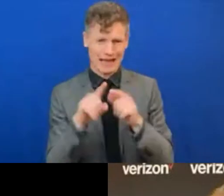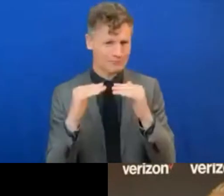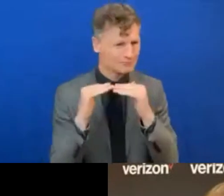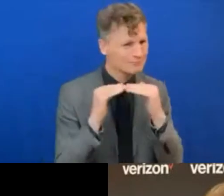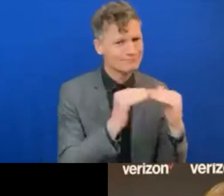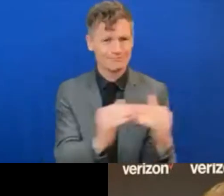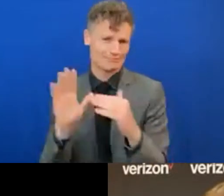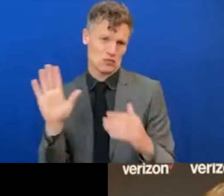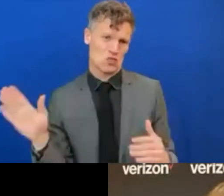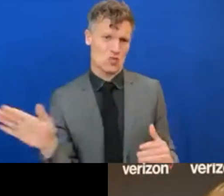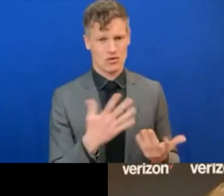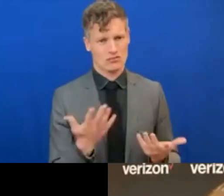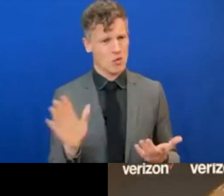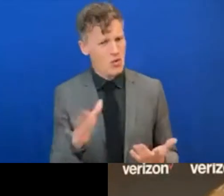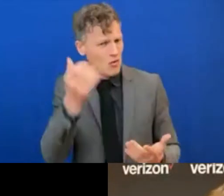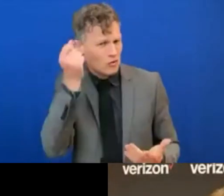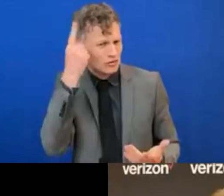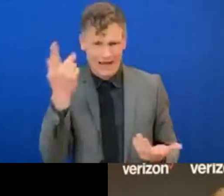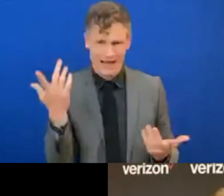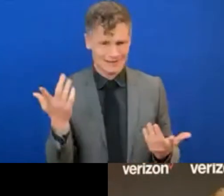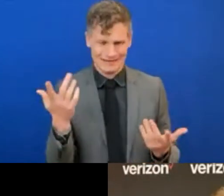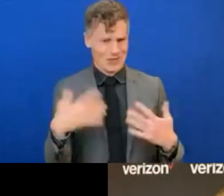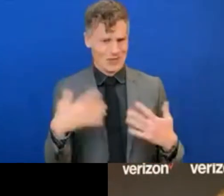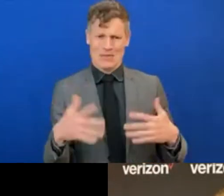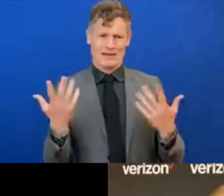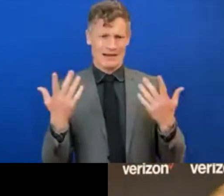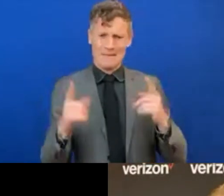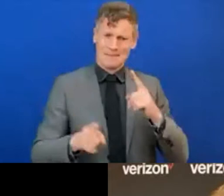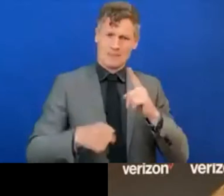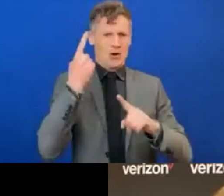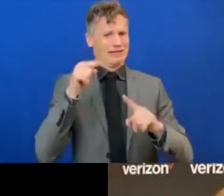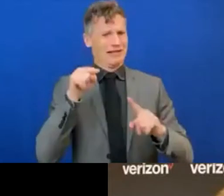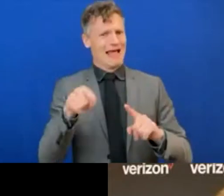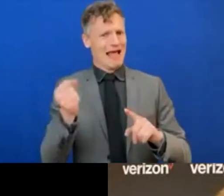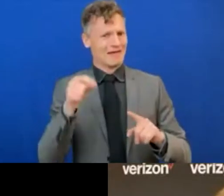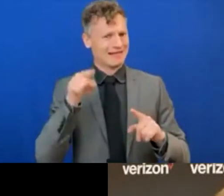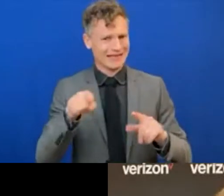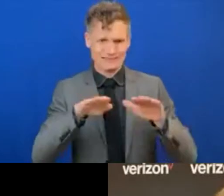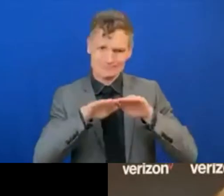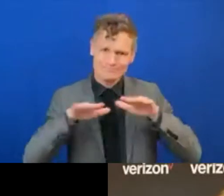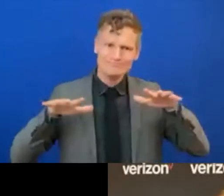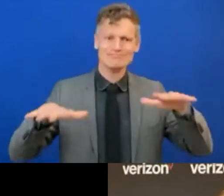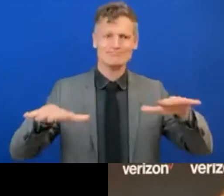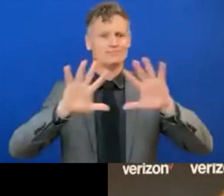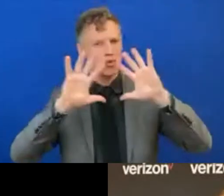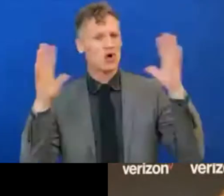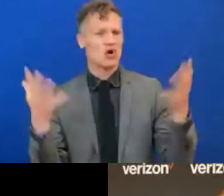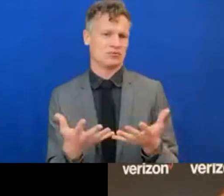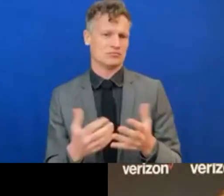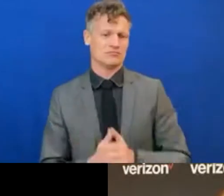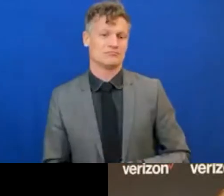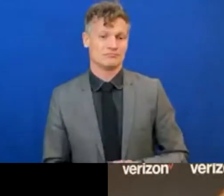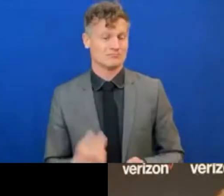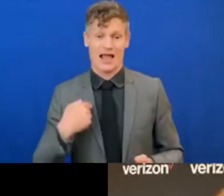understand the importance of this infrastructure right now and to doing what we need to do. And I can only echo what